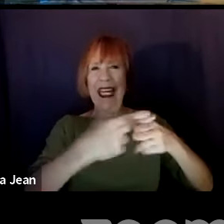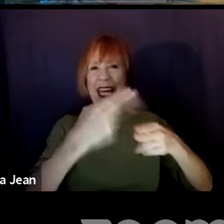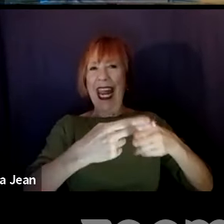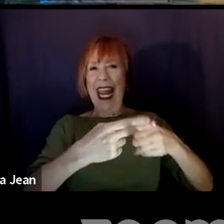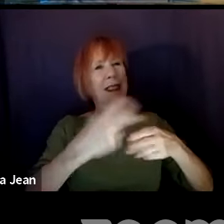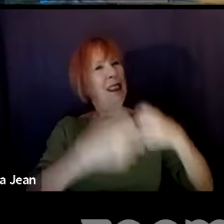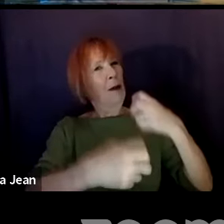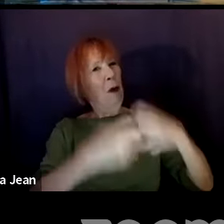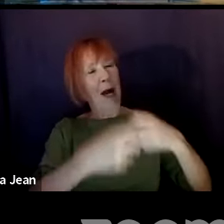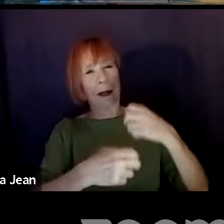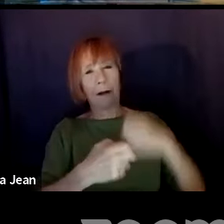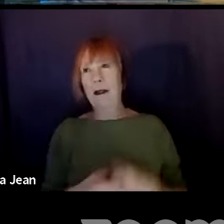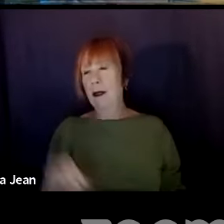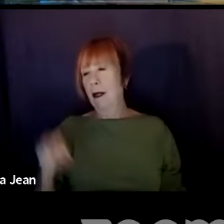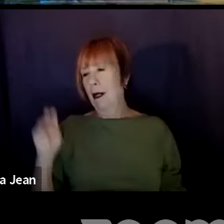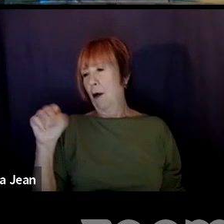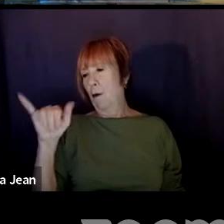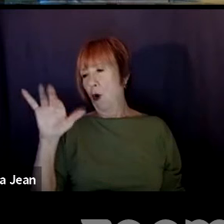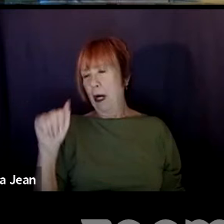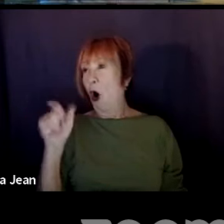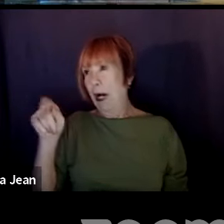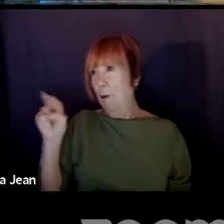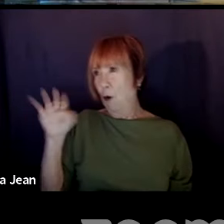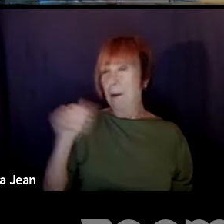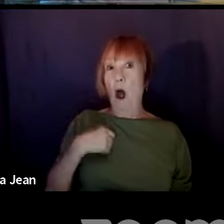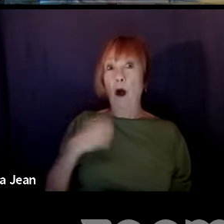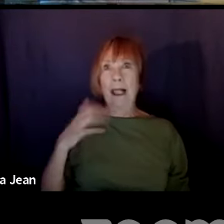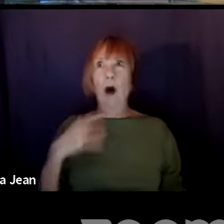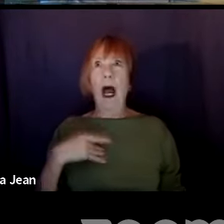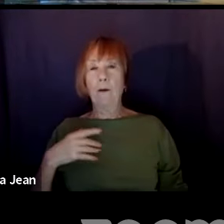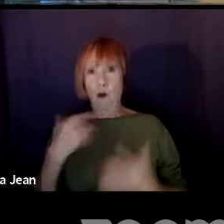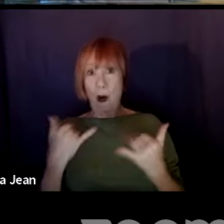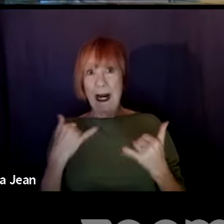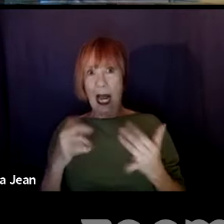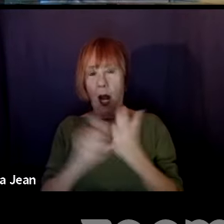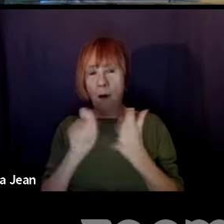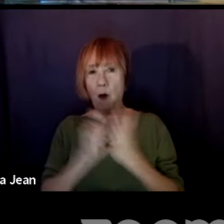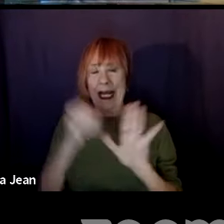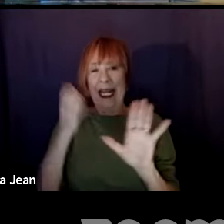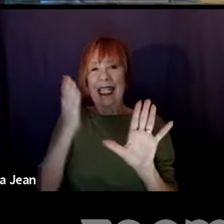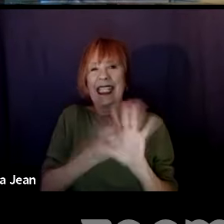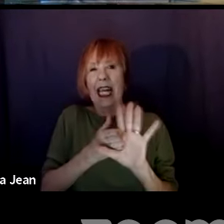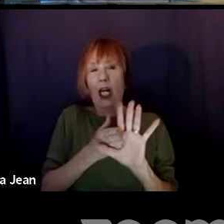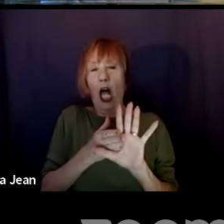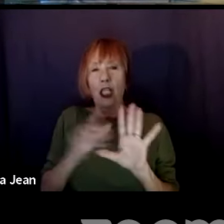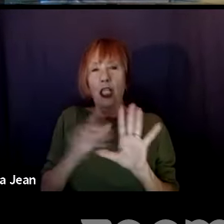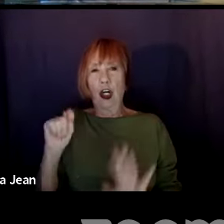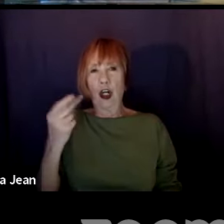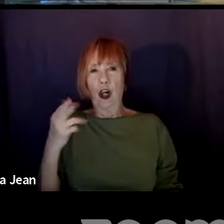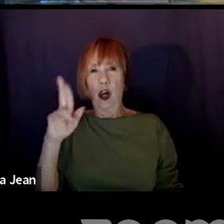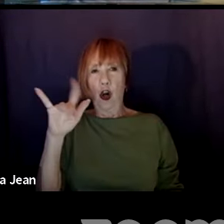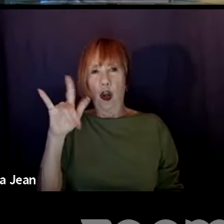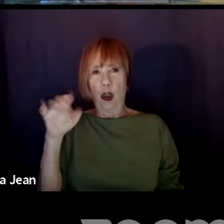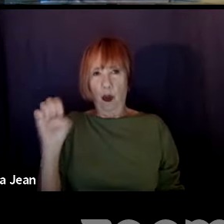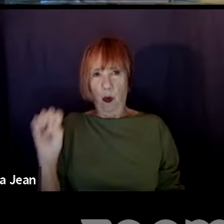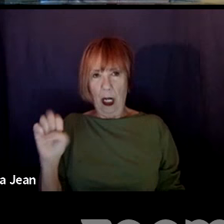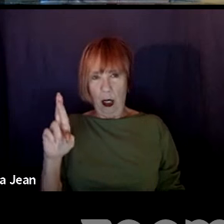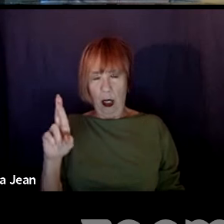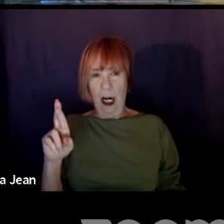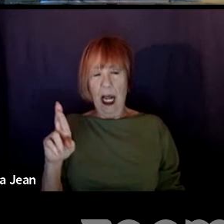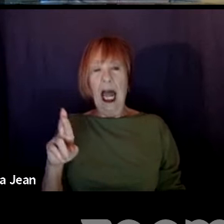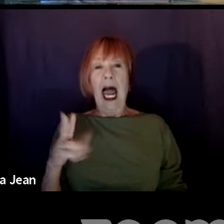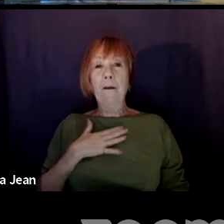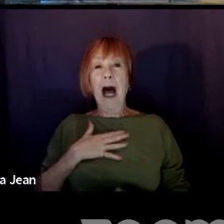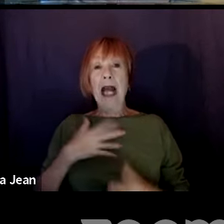So like Maria, for example, I'm writing a psychological thriller, and the three main characters are named Connie, Chris and Christina.